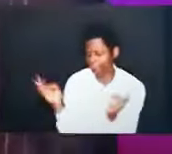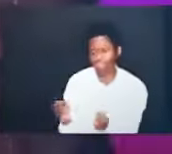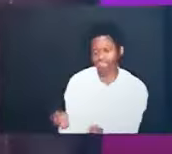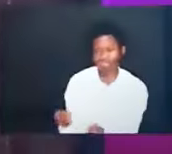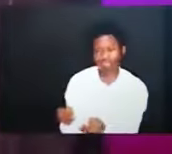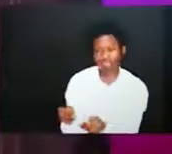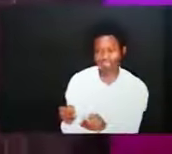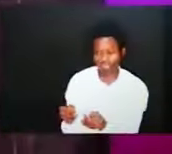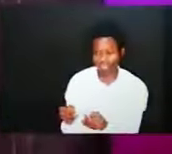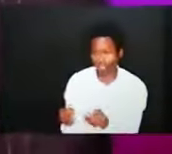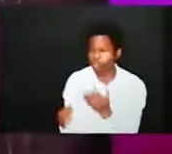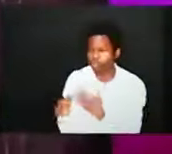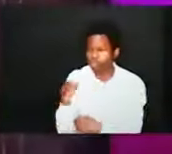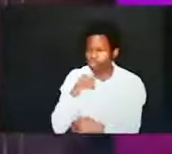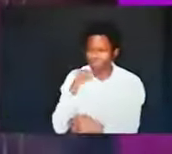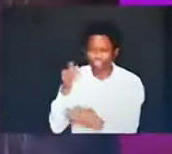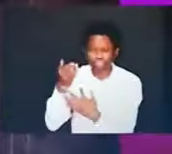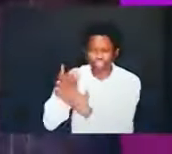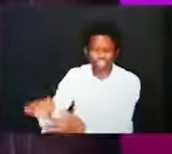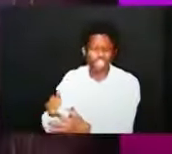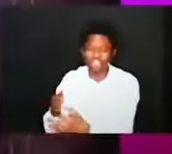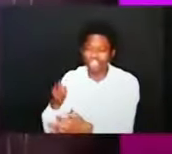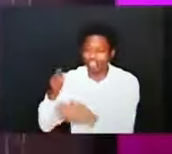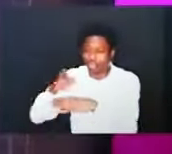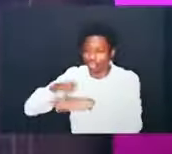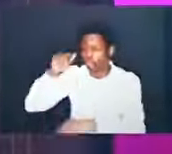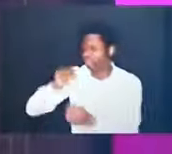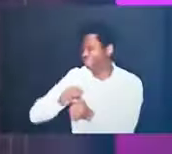he doesn't want to share his glory with anyone